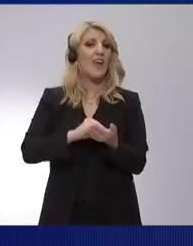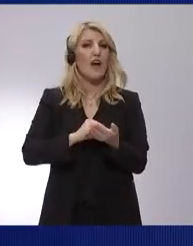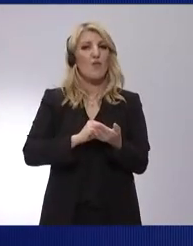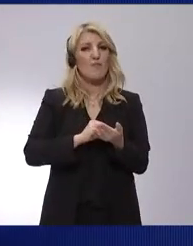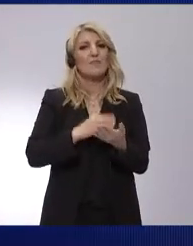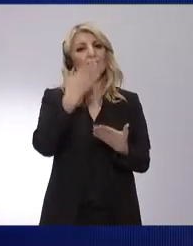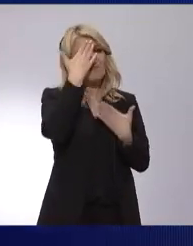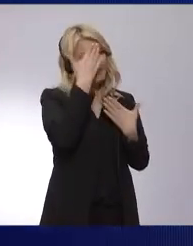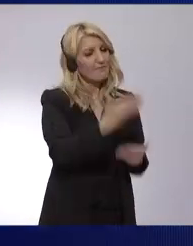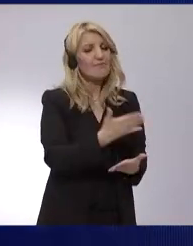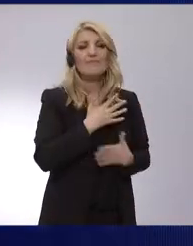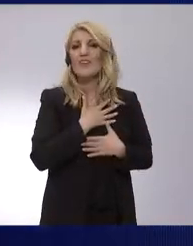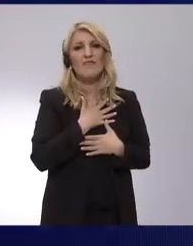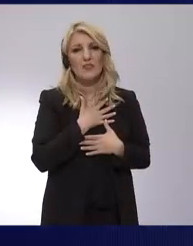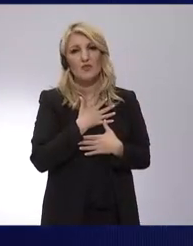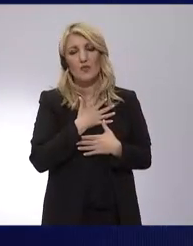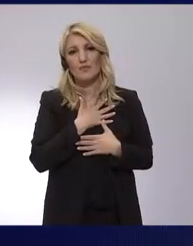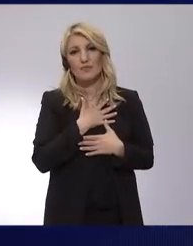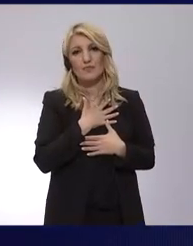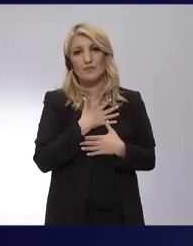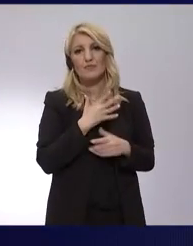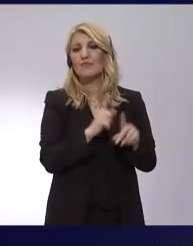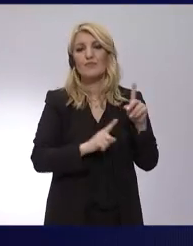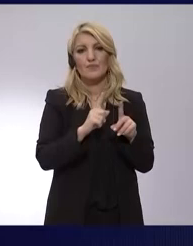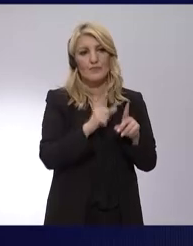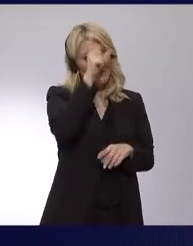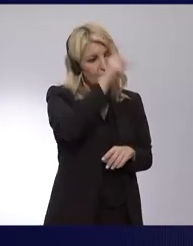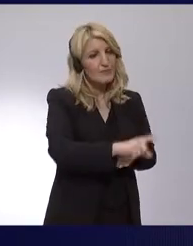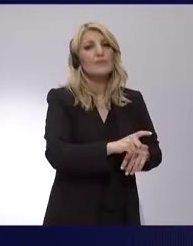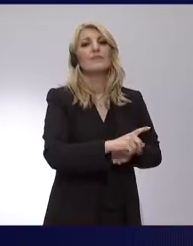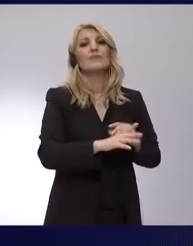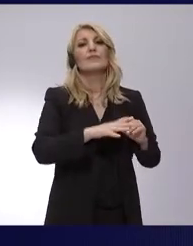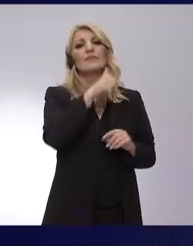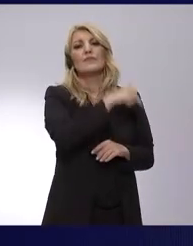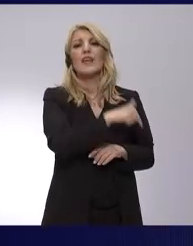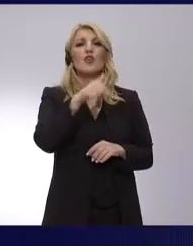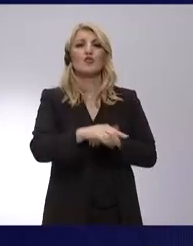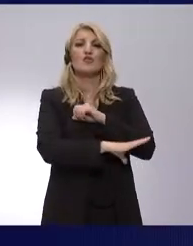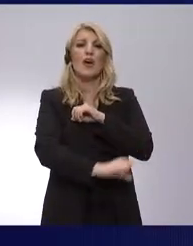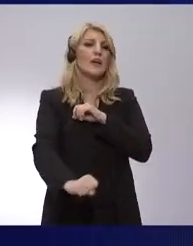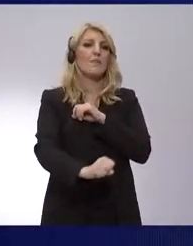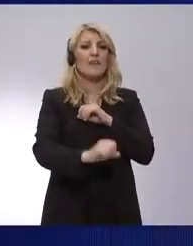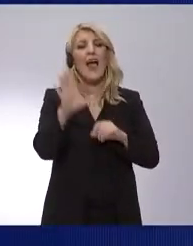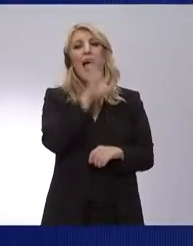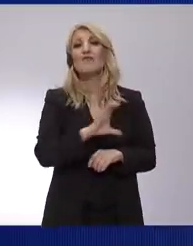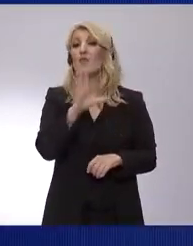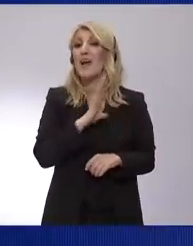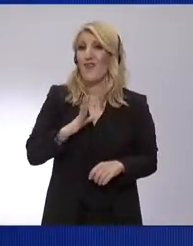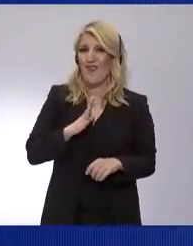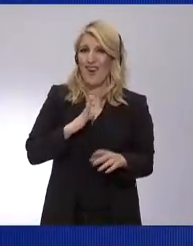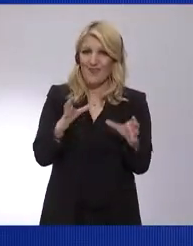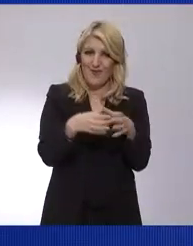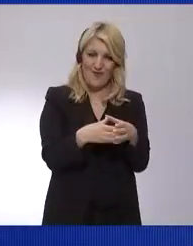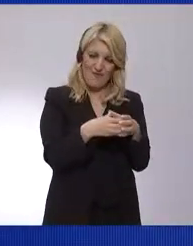Secretary General of the EPP Party, who is working on my side to make our European People's Party every